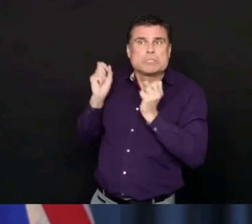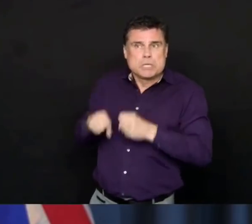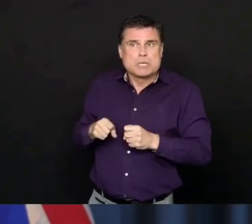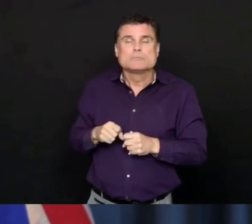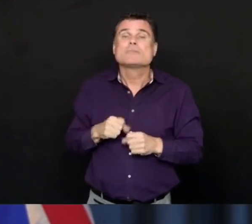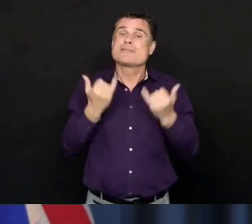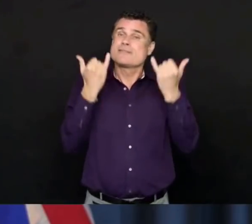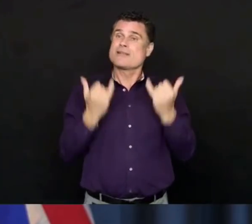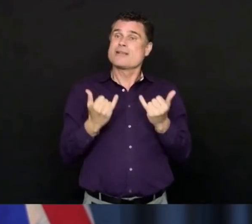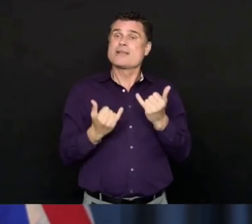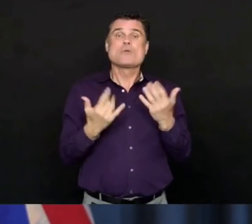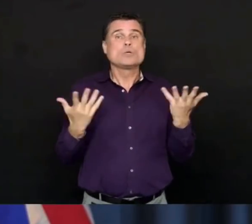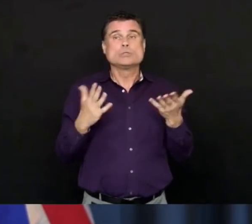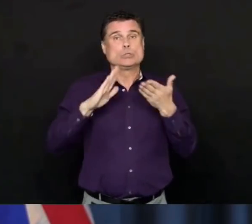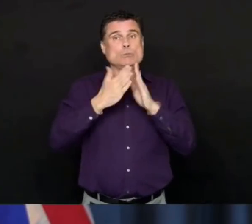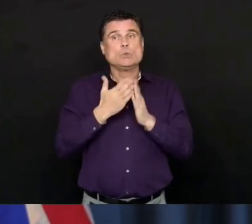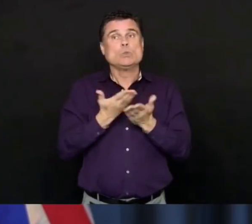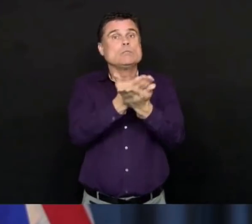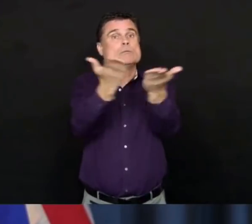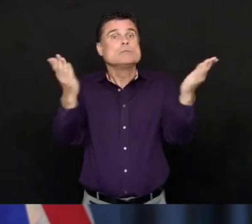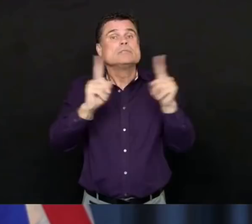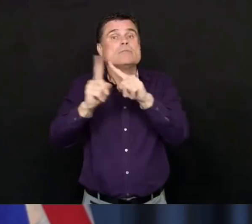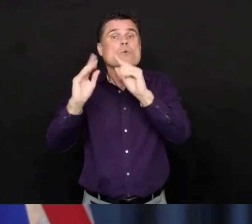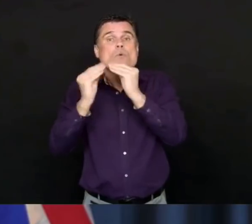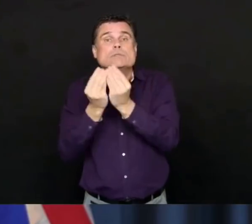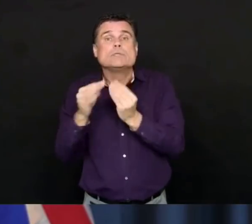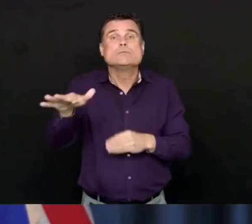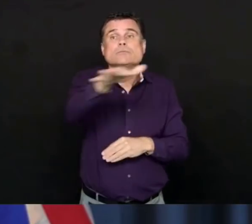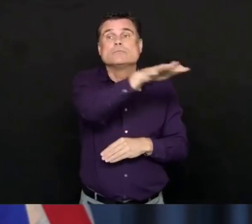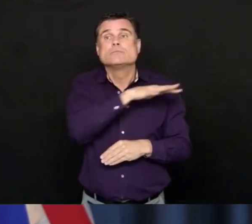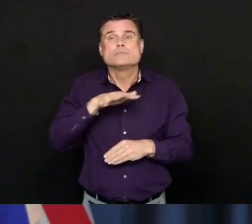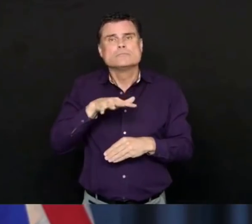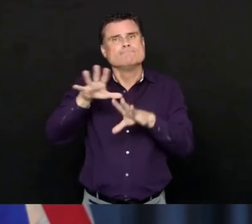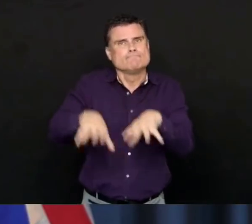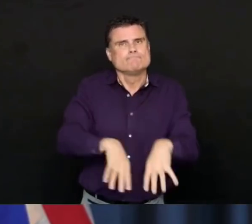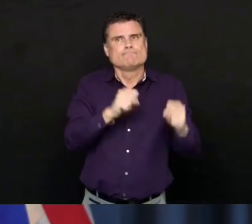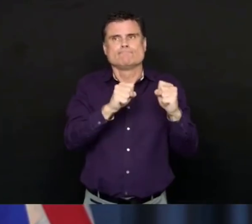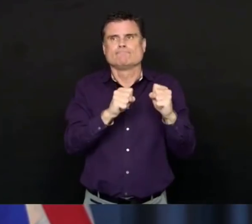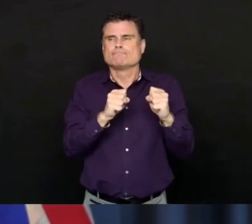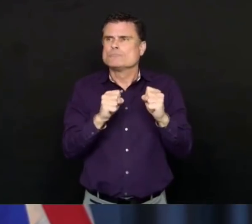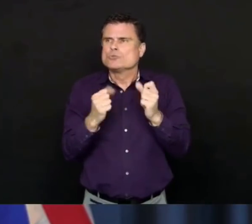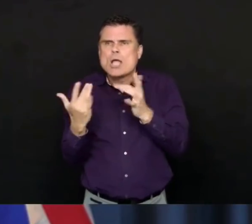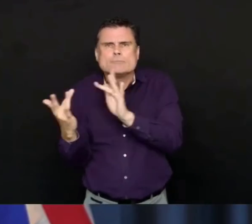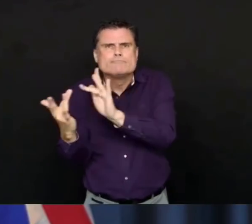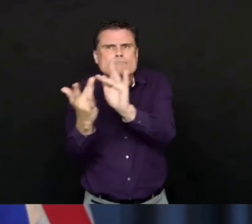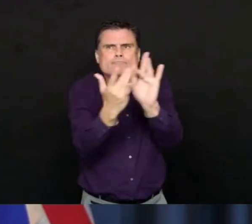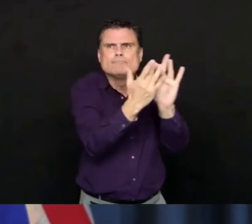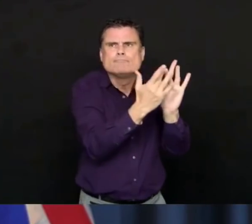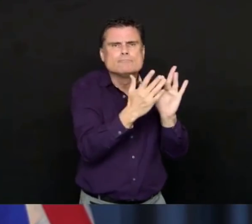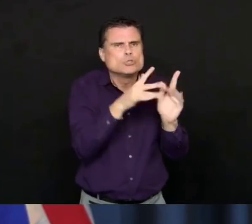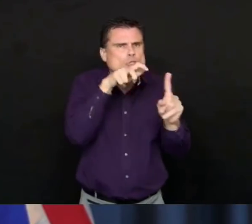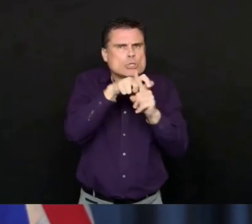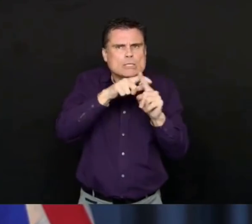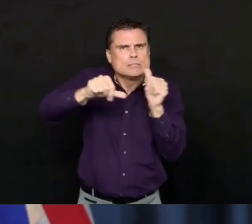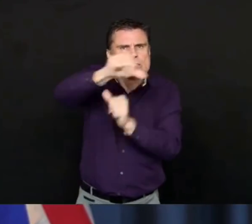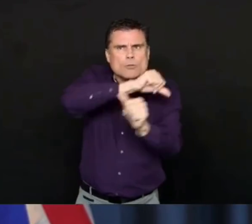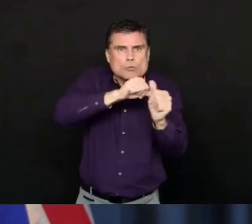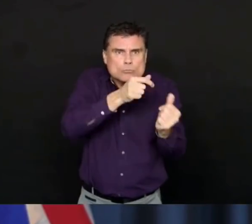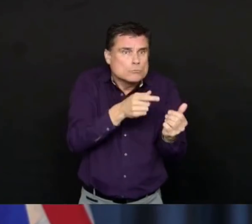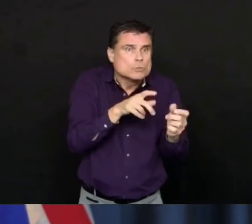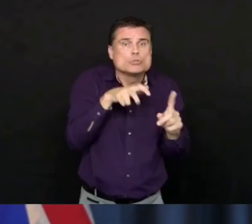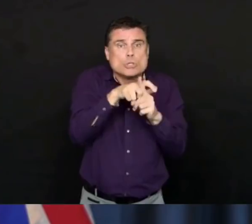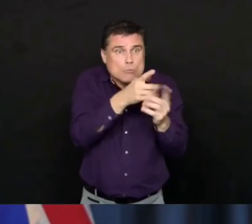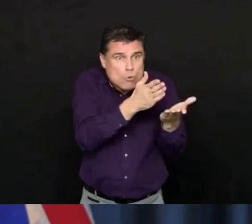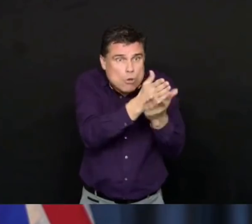to connect with your family physician, the people who know you best and know your condition best during this time.